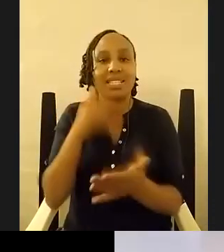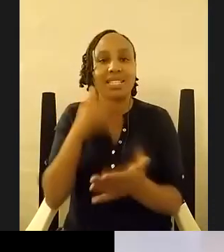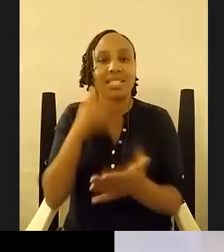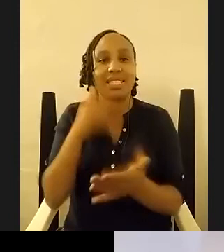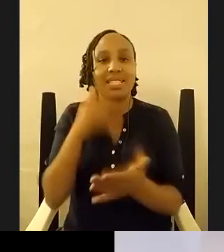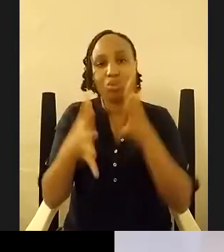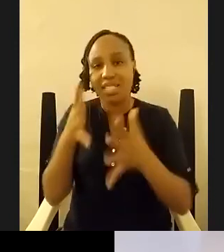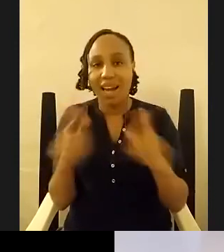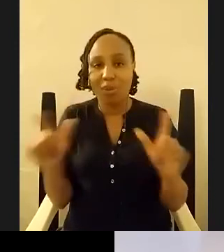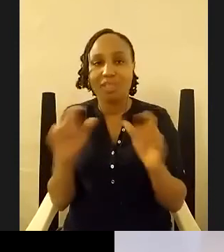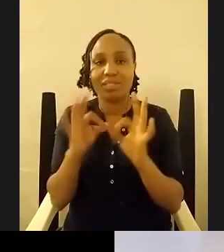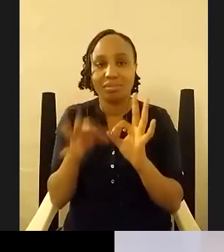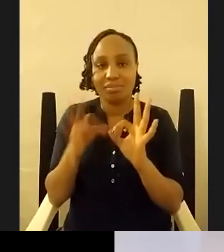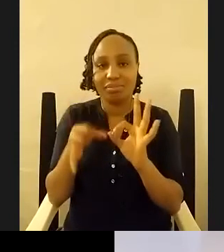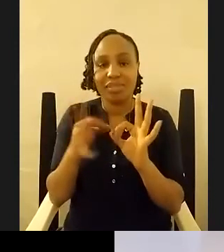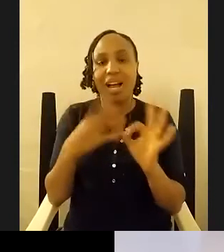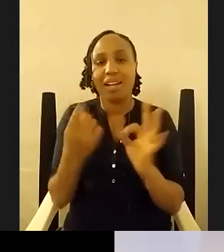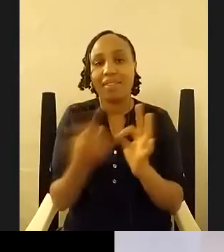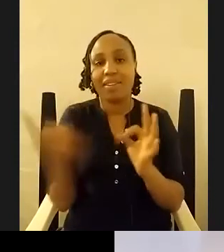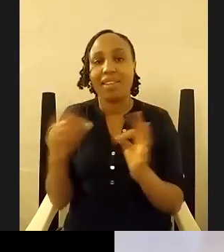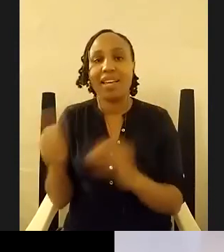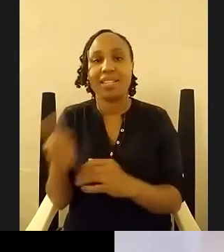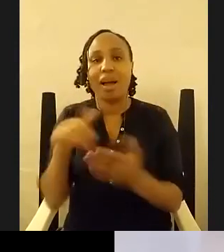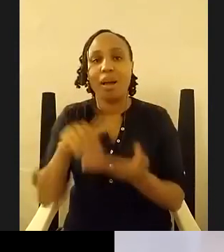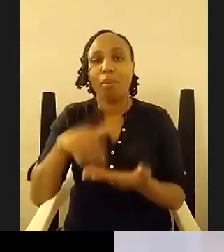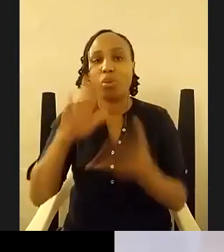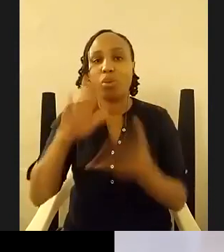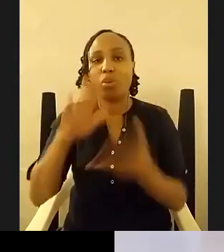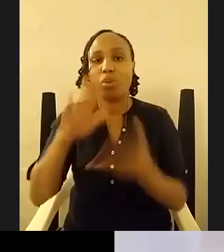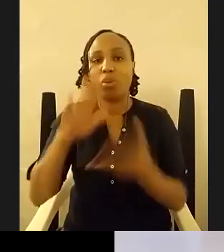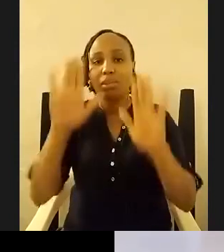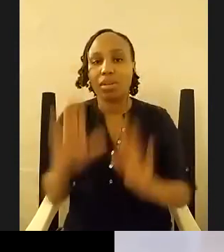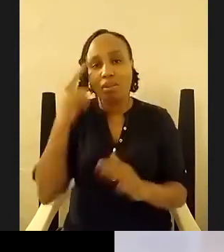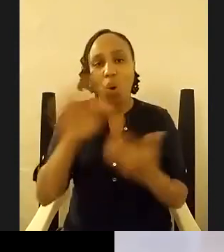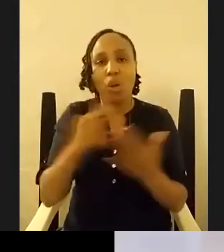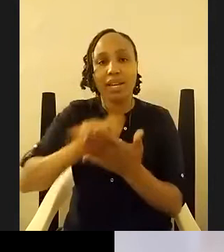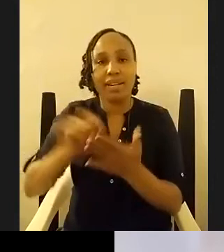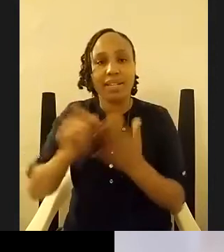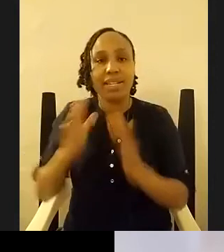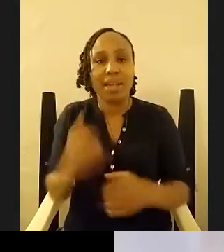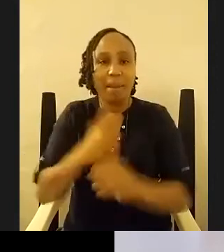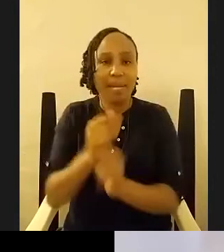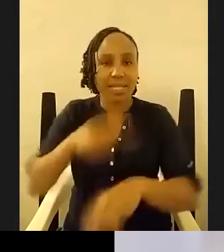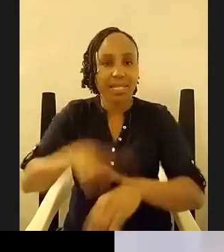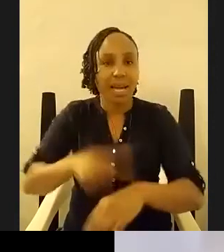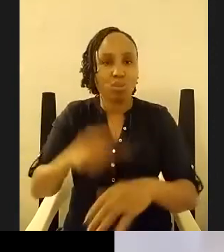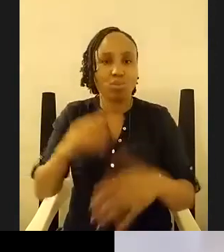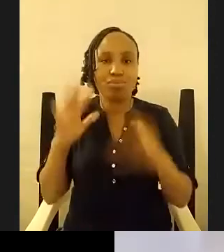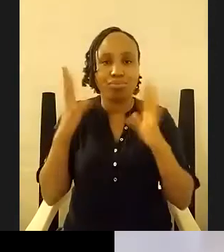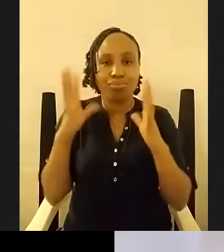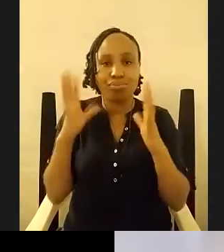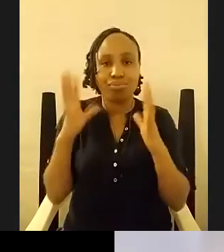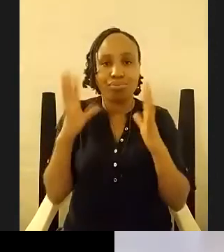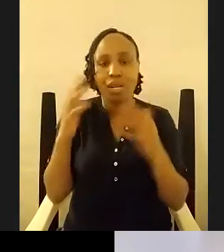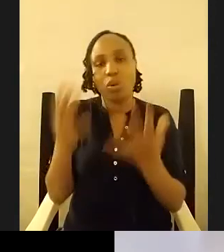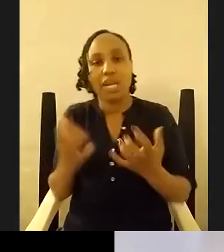else and most importantly i think for you all the readers and everyone making time to celebrate i think we need each other to continue pushing the work